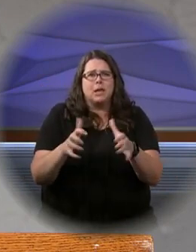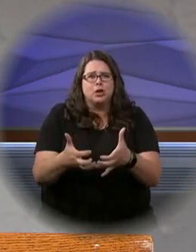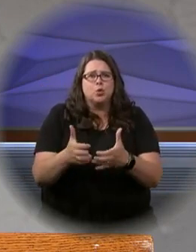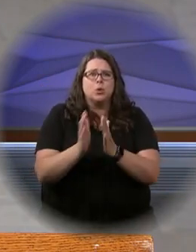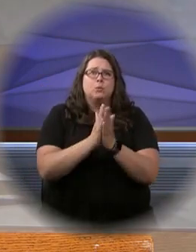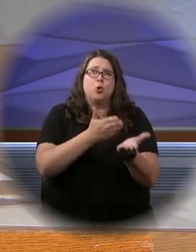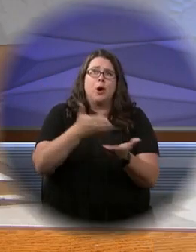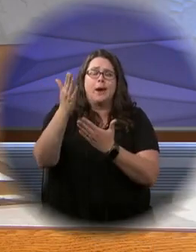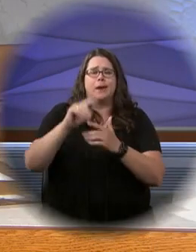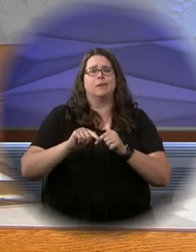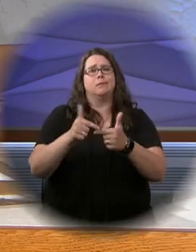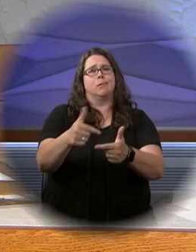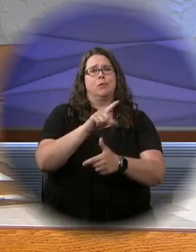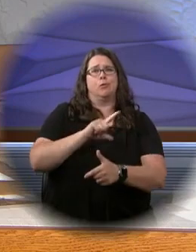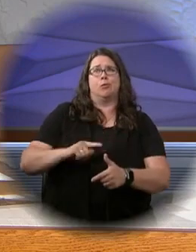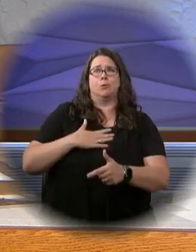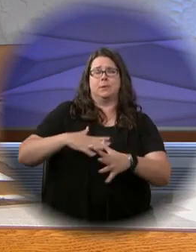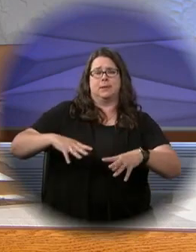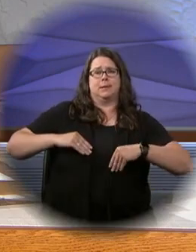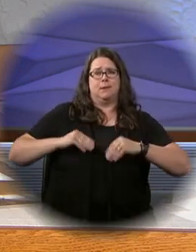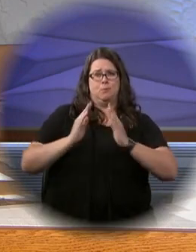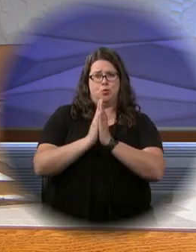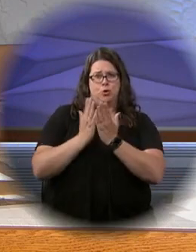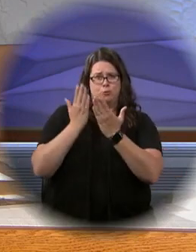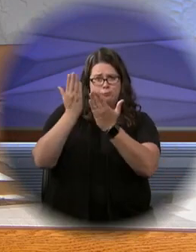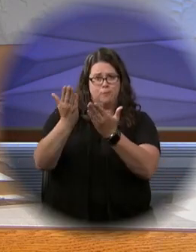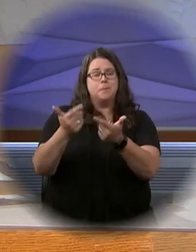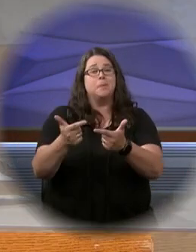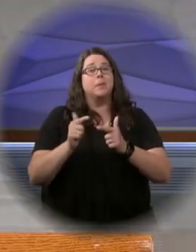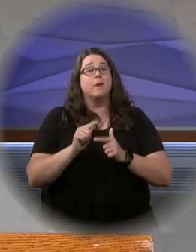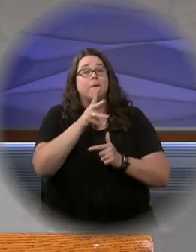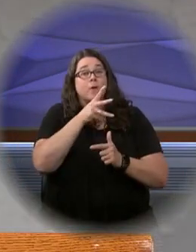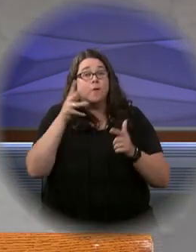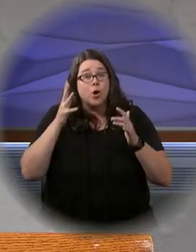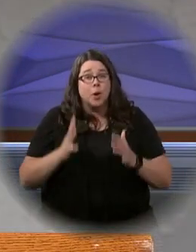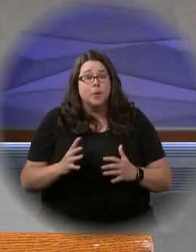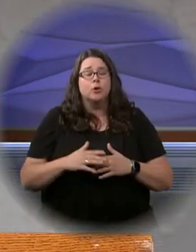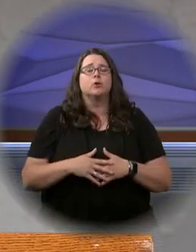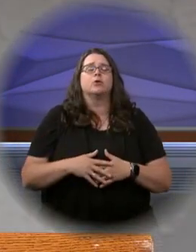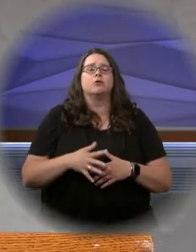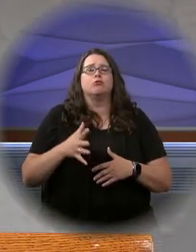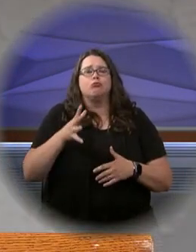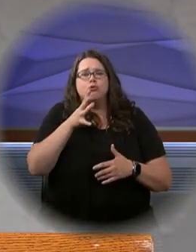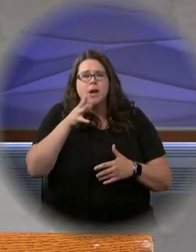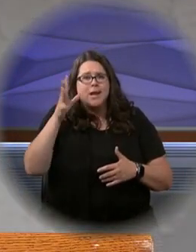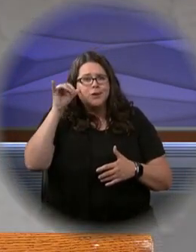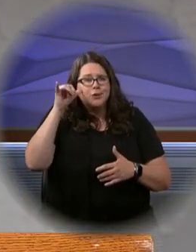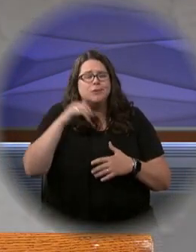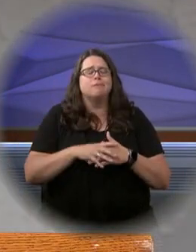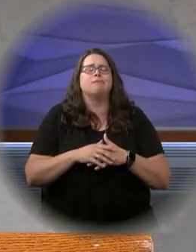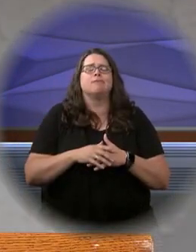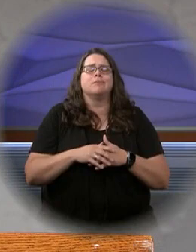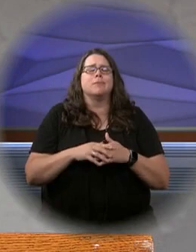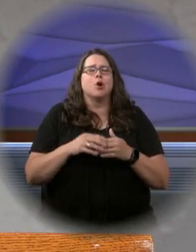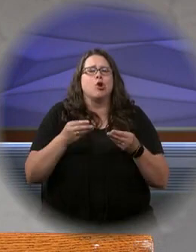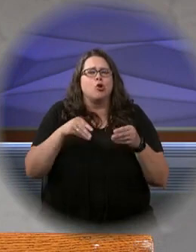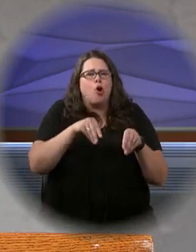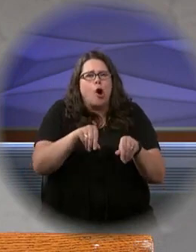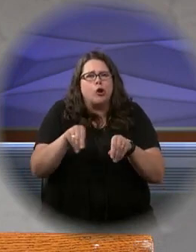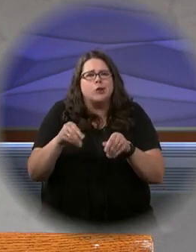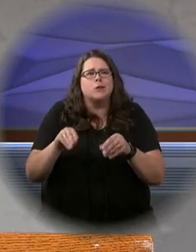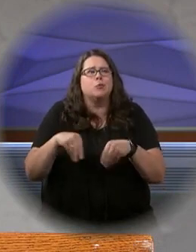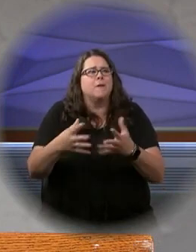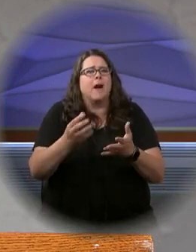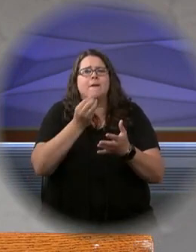we pray to the Lord. Lord, hear our prayer. For the farmers, ranchers, and gardeners who provide the